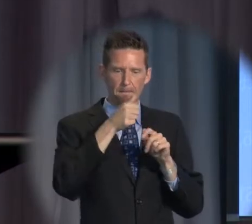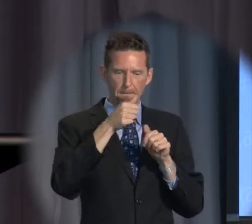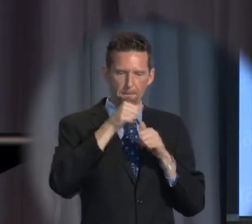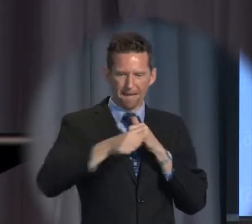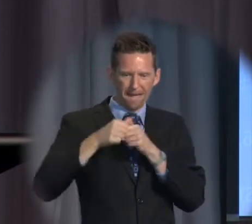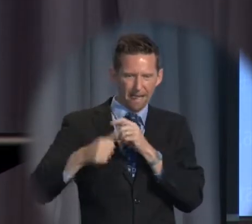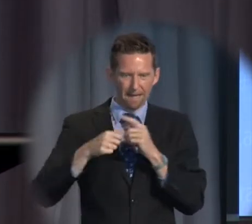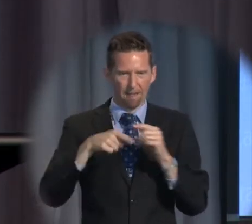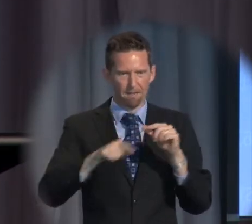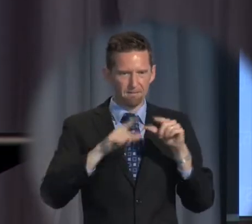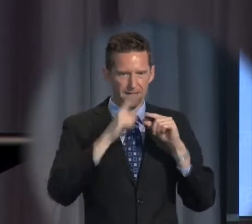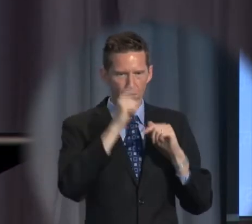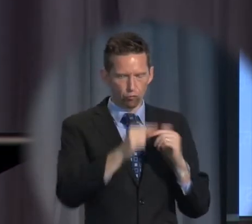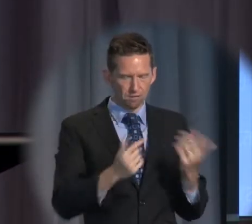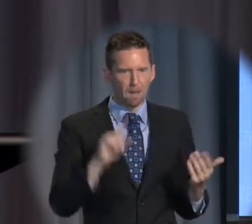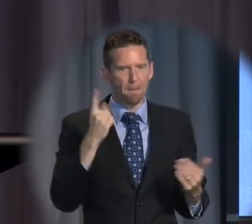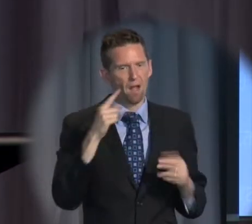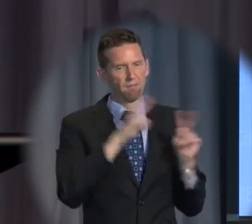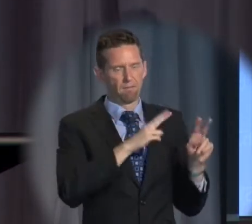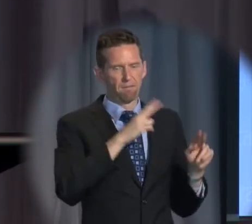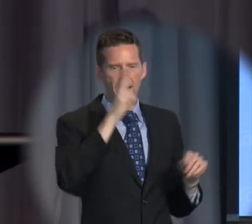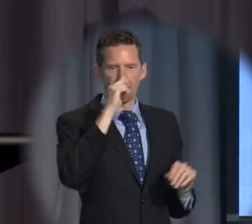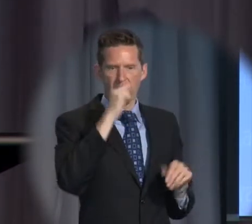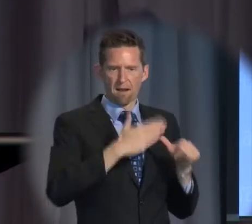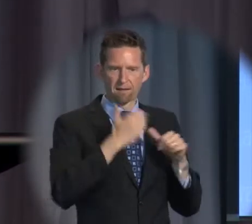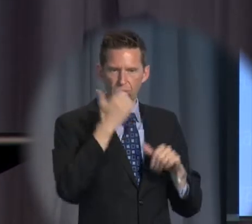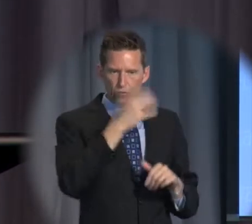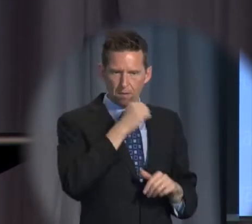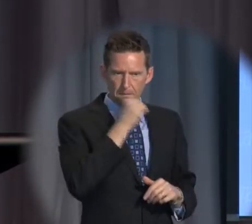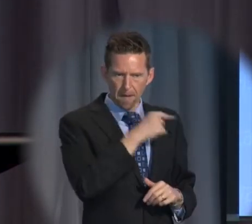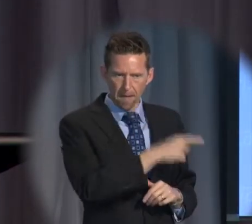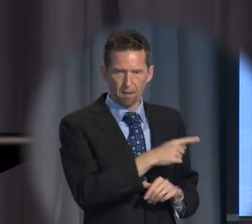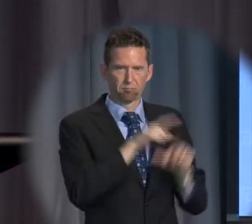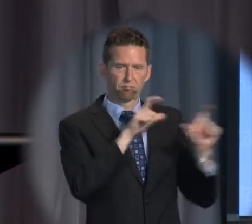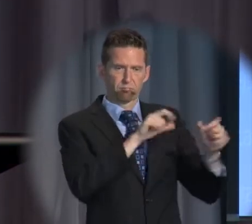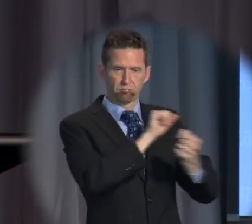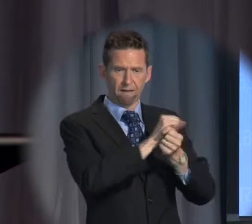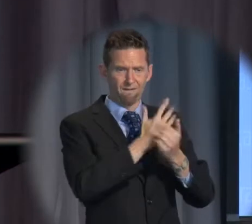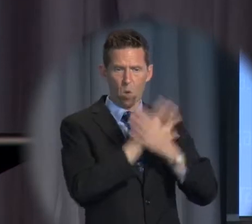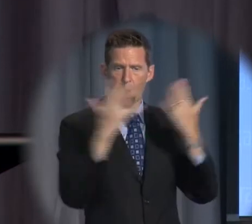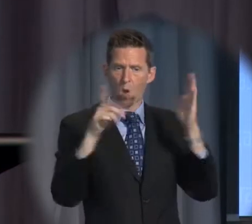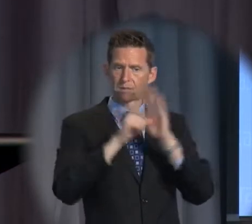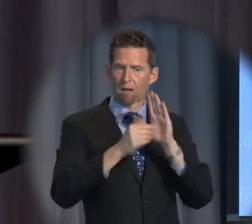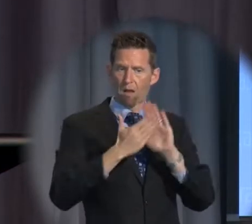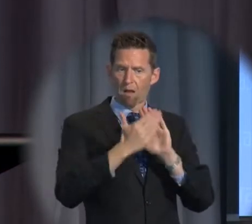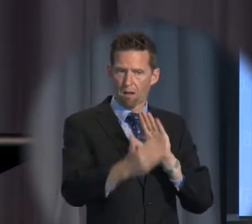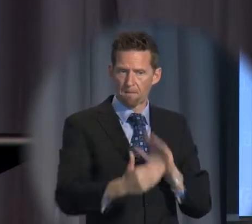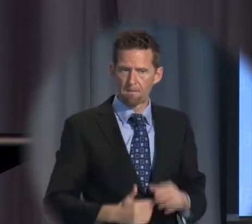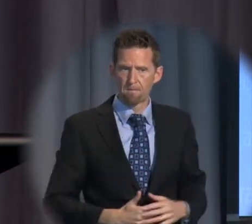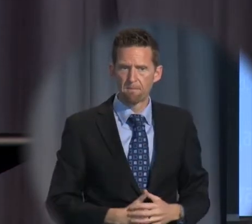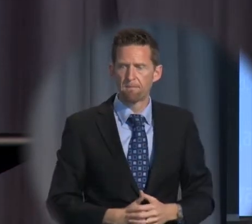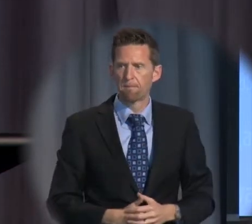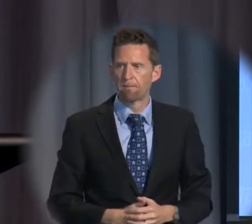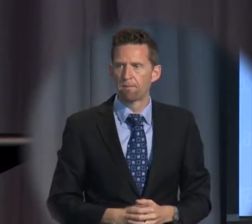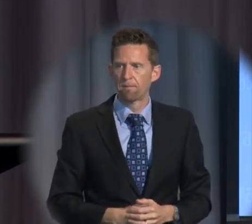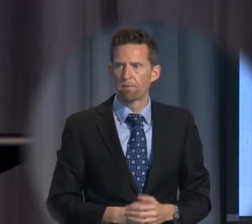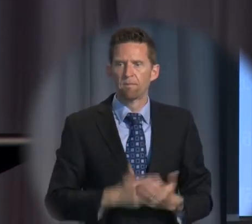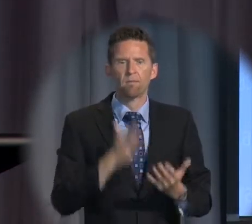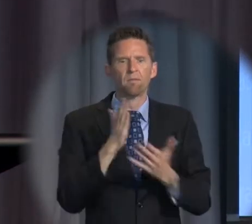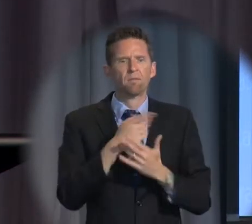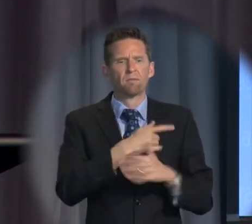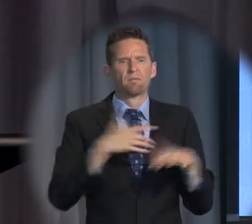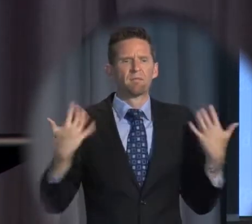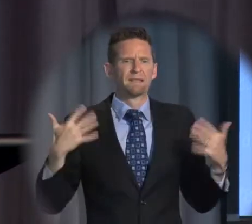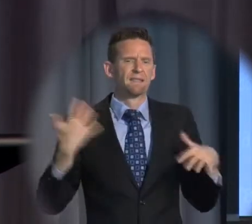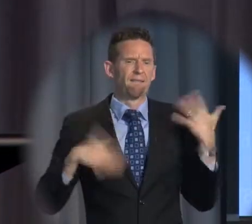core point is that he's a young indigenous man held for a long time and really has deeply